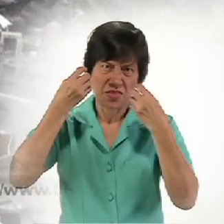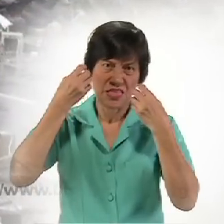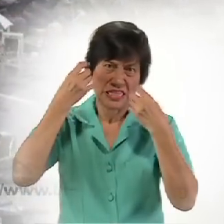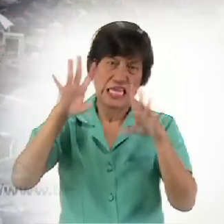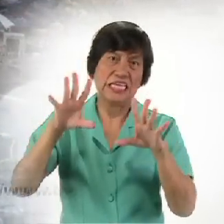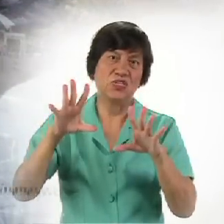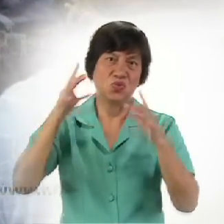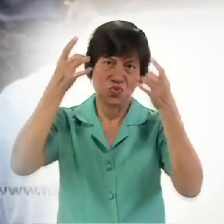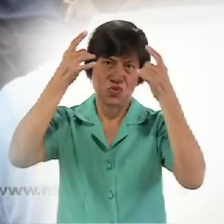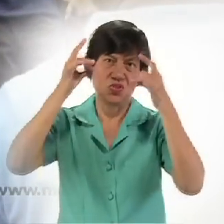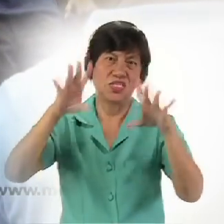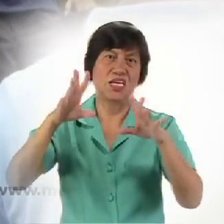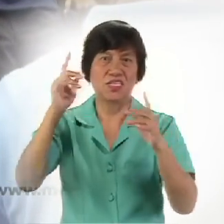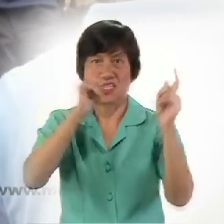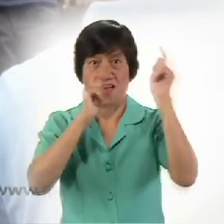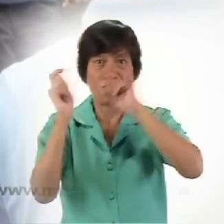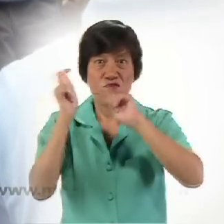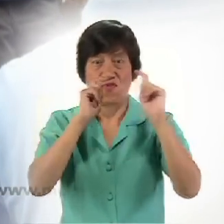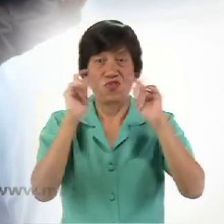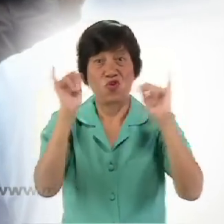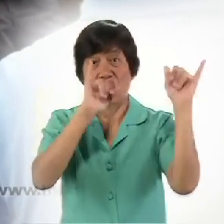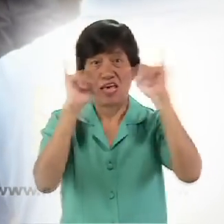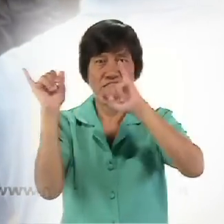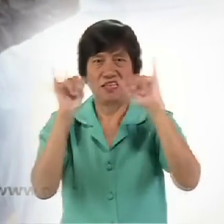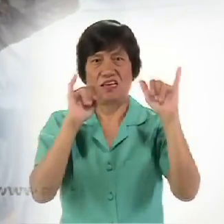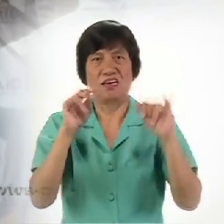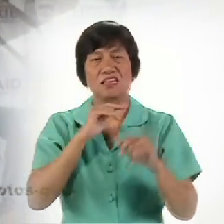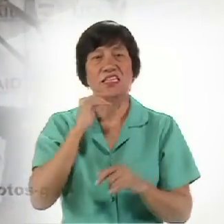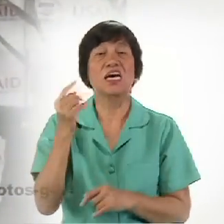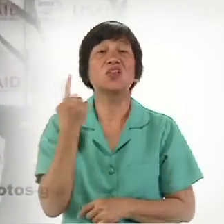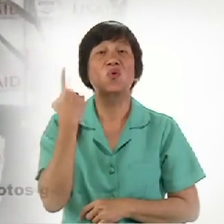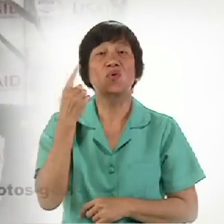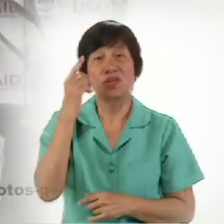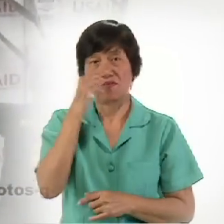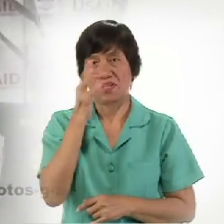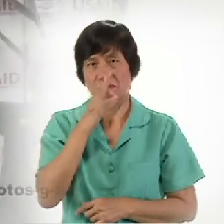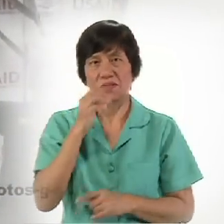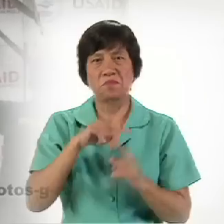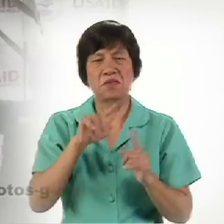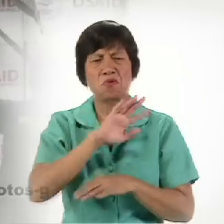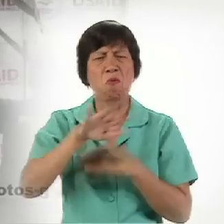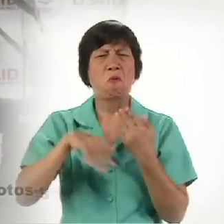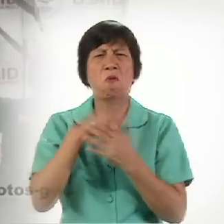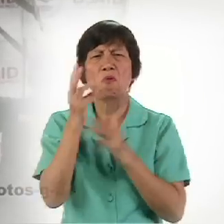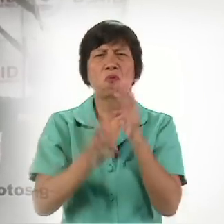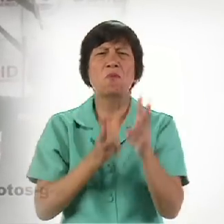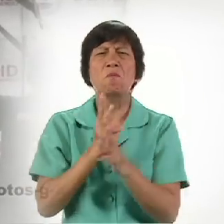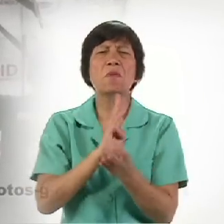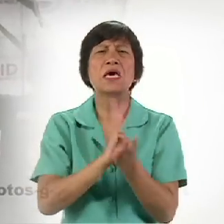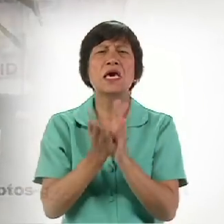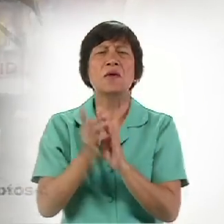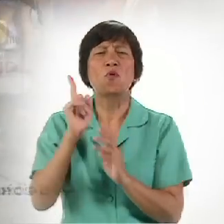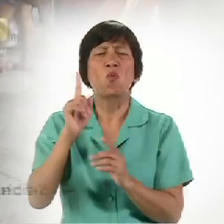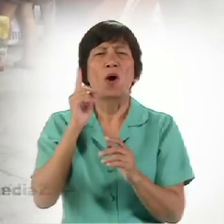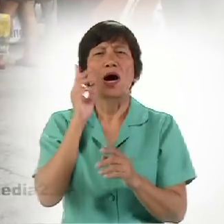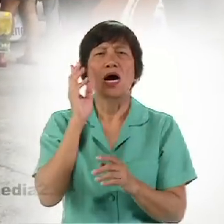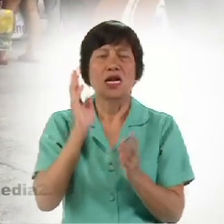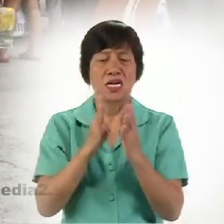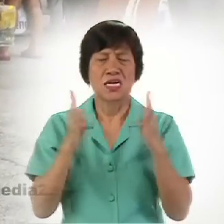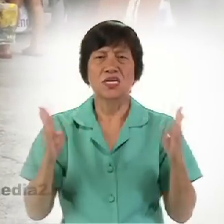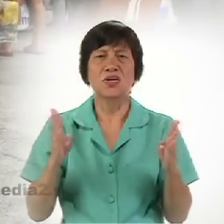Yolanda Not only The Filipinos But the whole World We became One big Universal